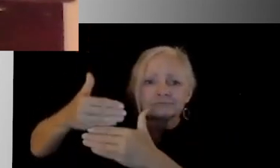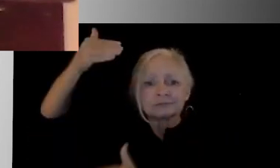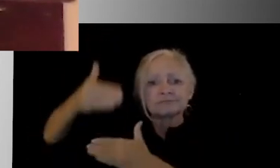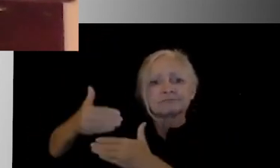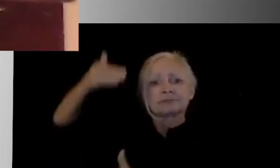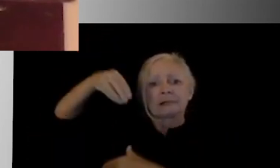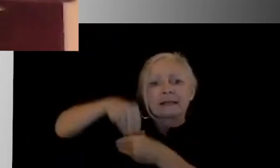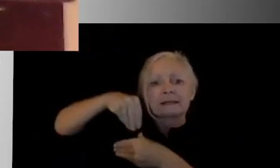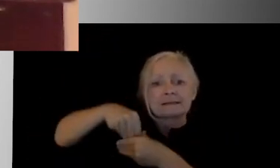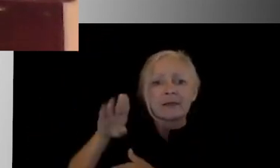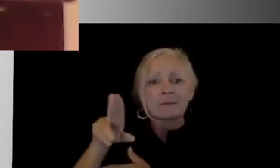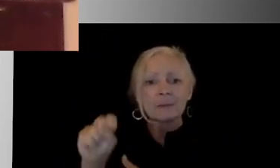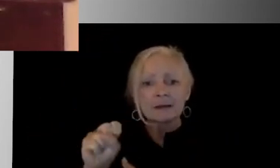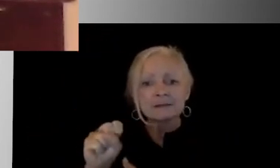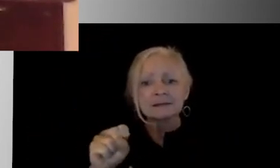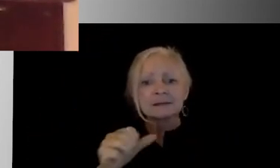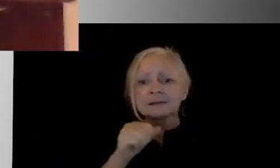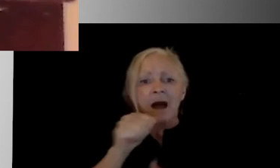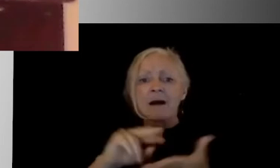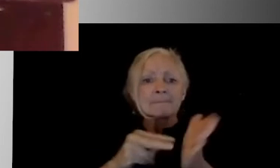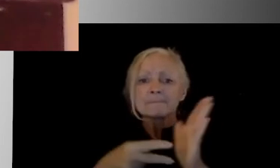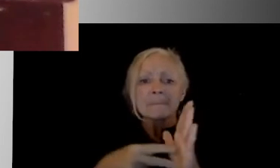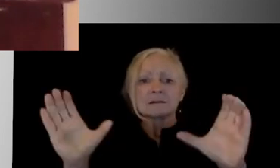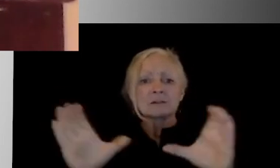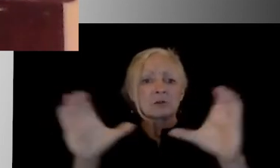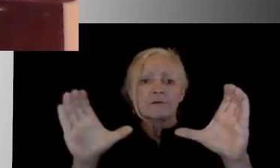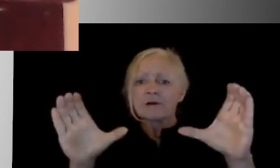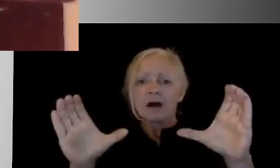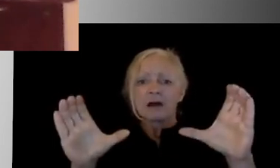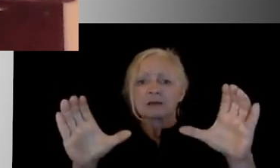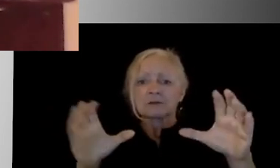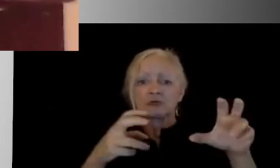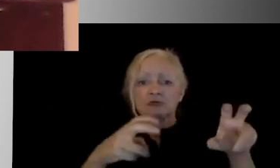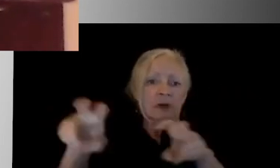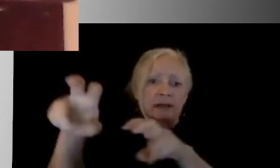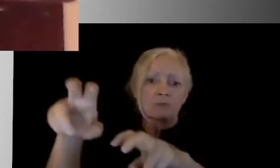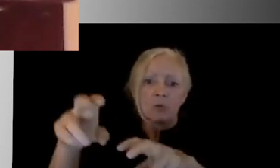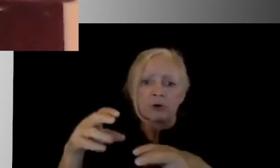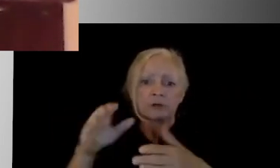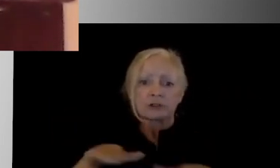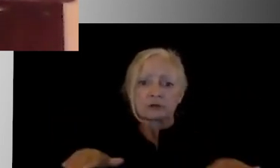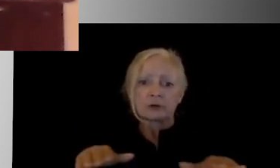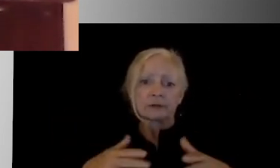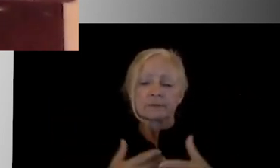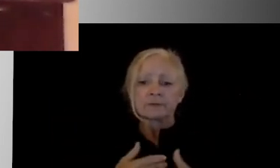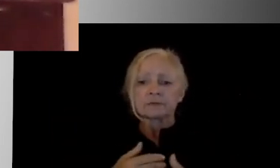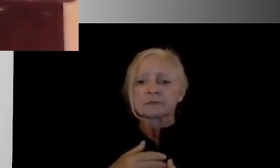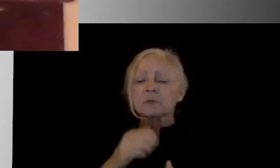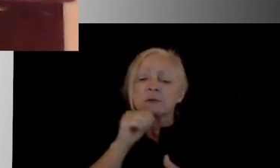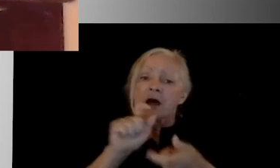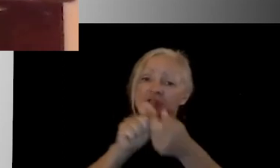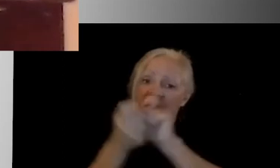inside of the bus will not certify the bus to be able to be to transport children. So, we will not be making any modifications to the